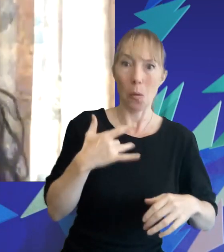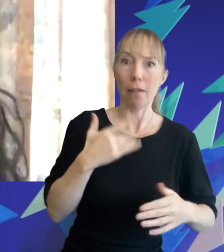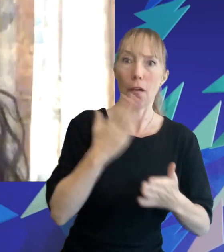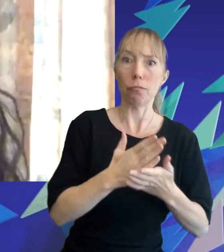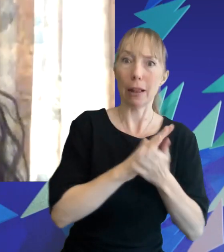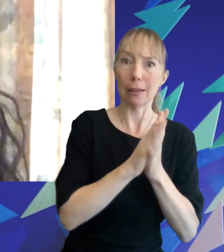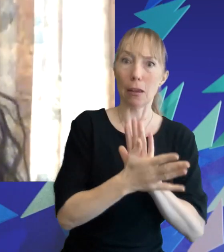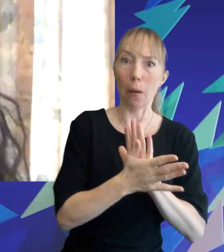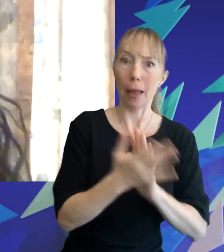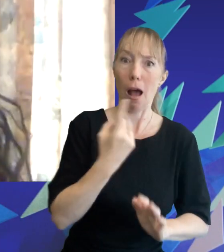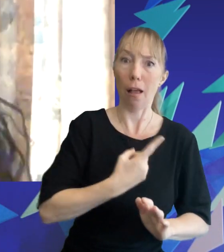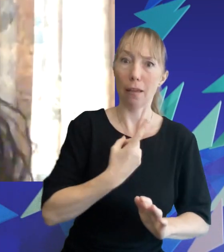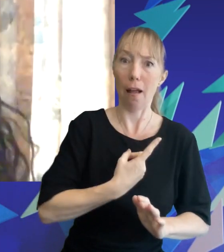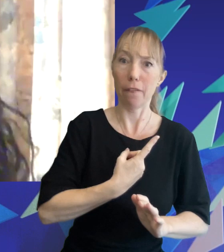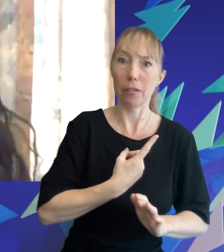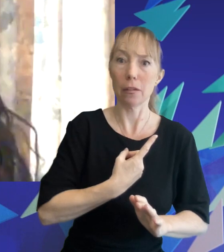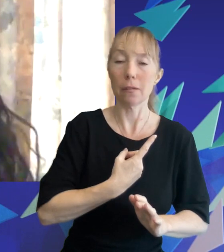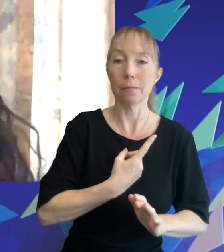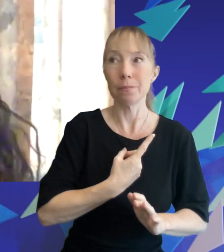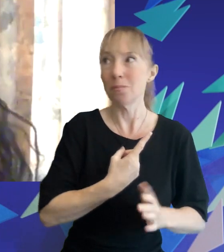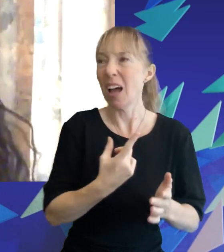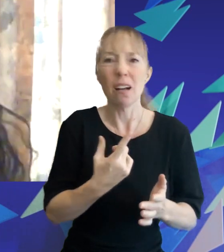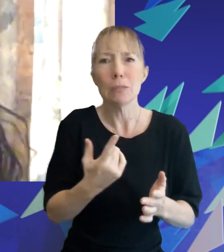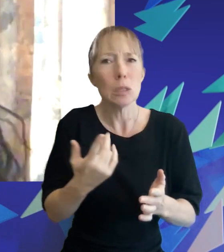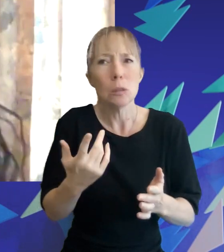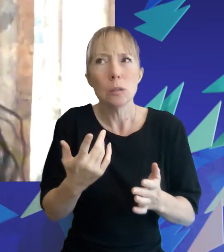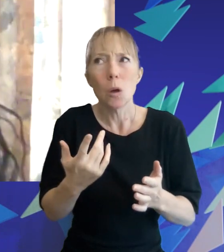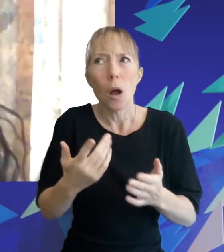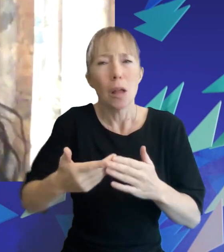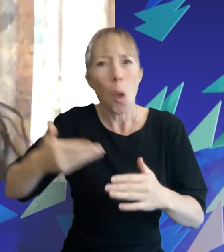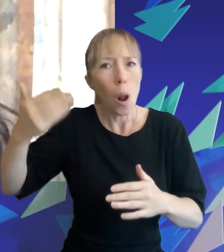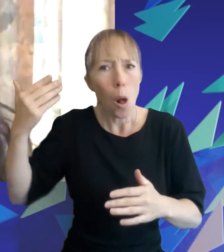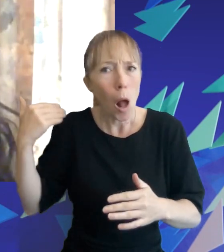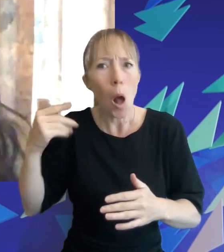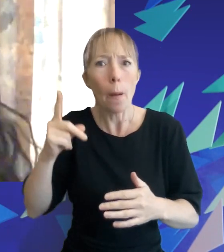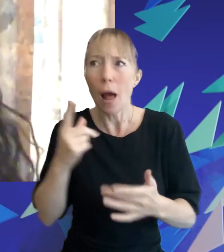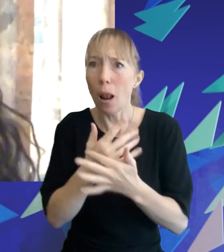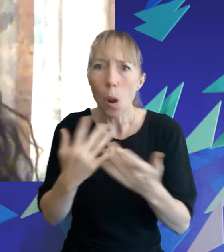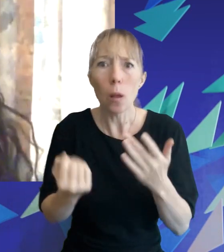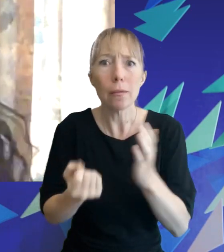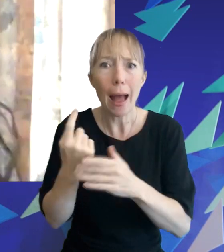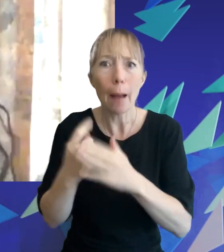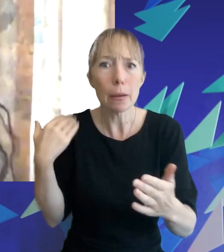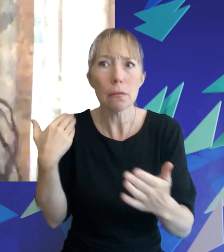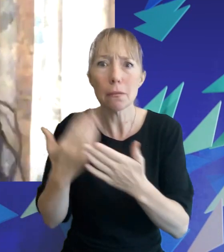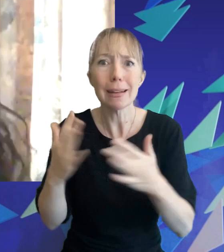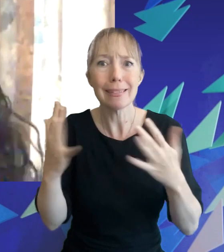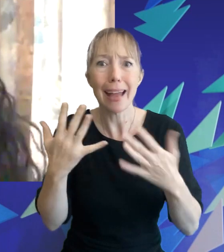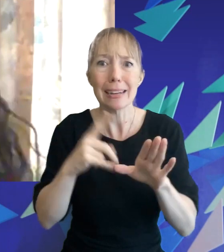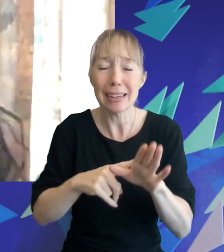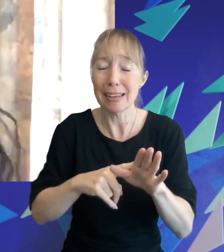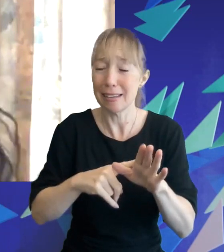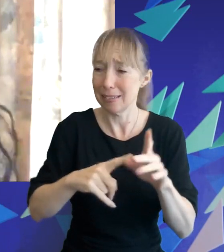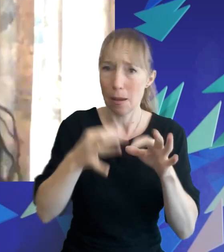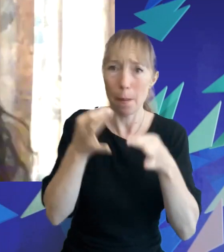though it wasn't that long ago so much has happened between then and now it's a quite a different world than it was a decade ago politically